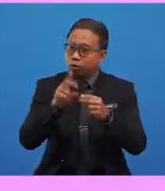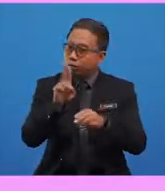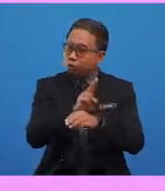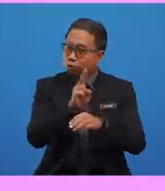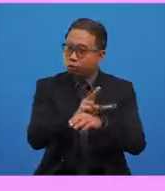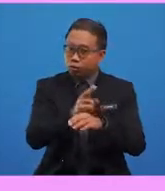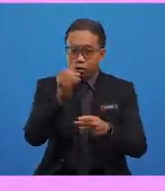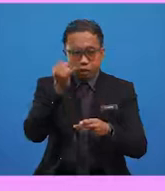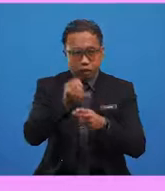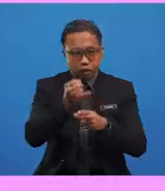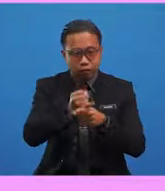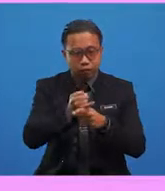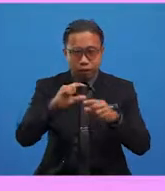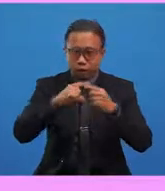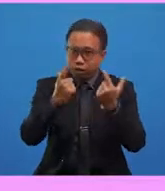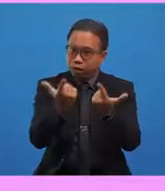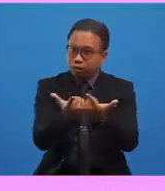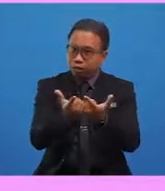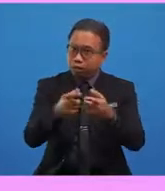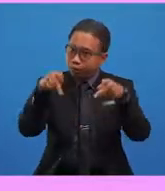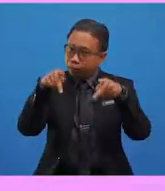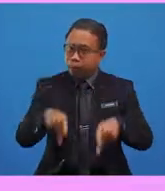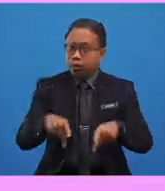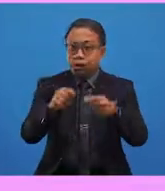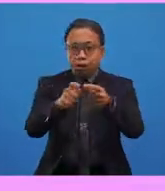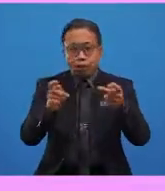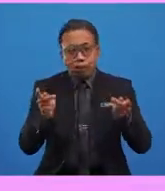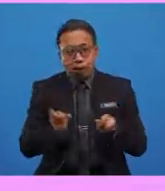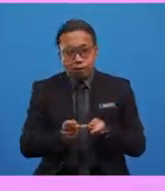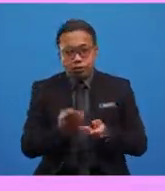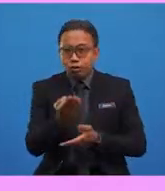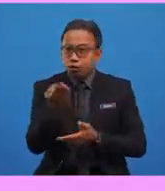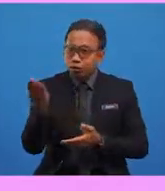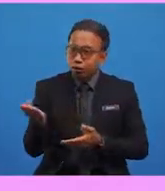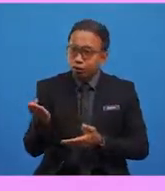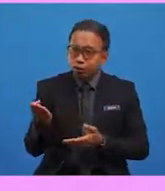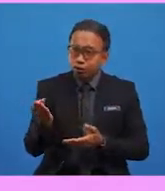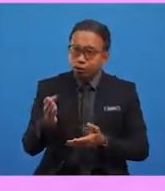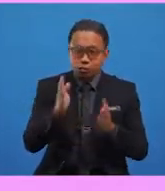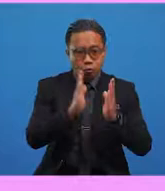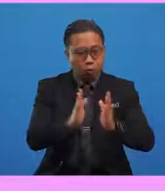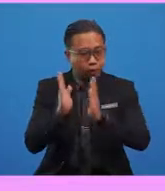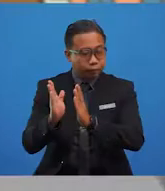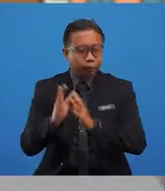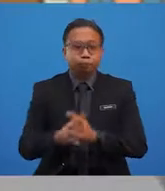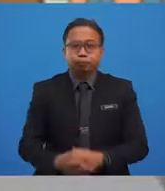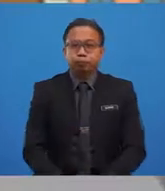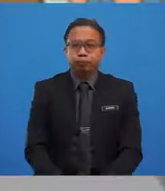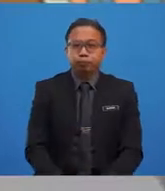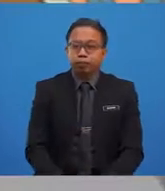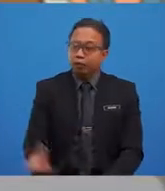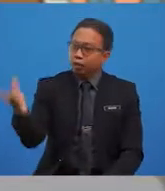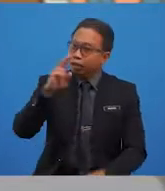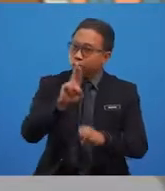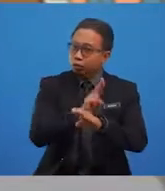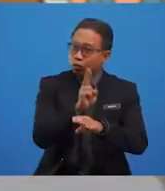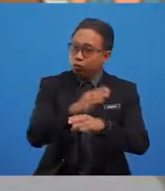any class of people, places, or things, or to name a particular one of these. Let's